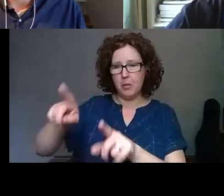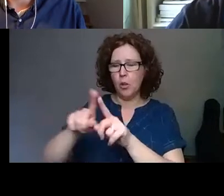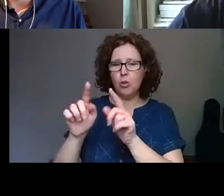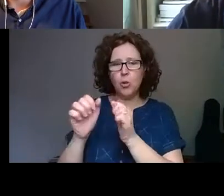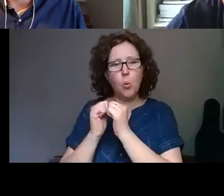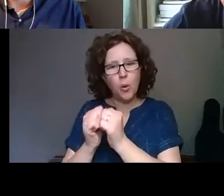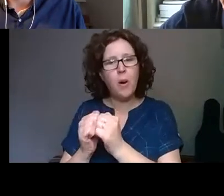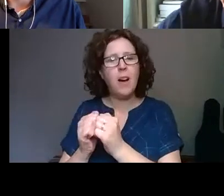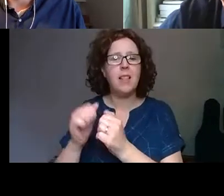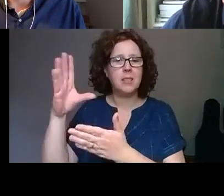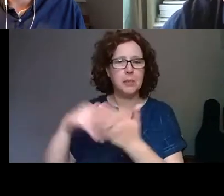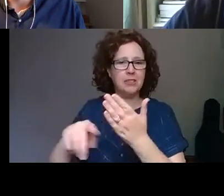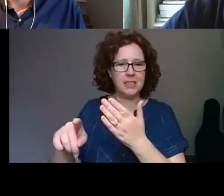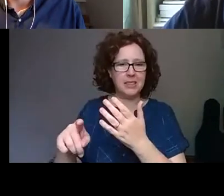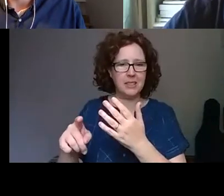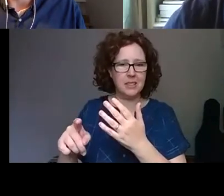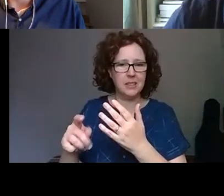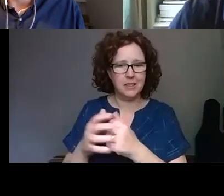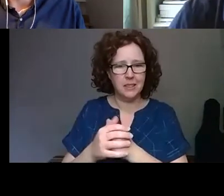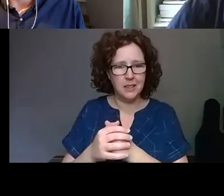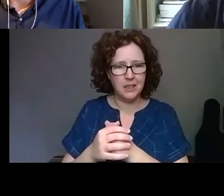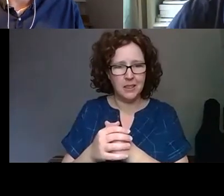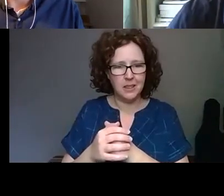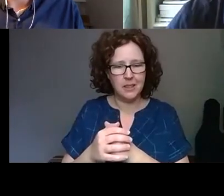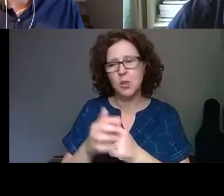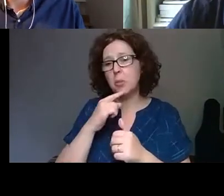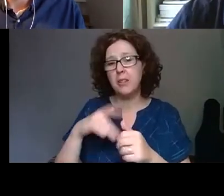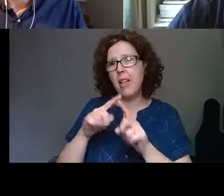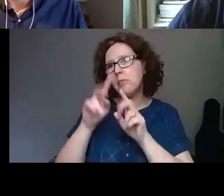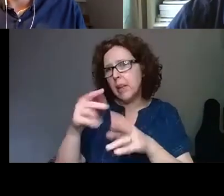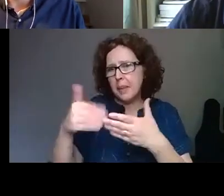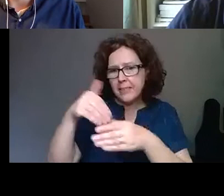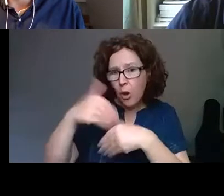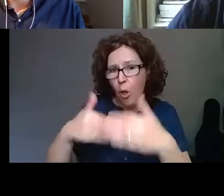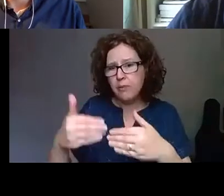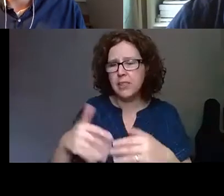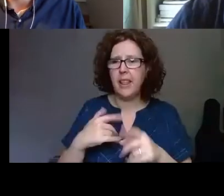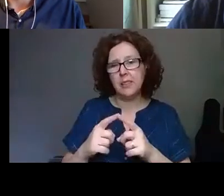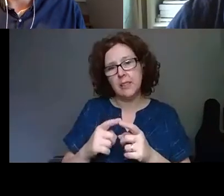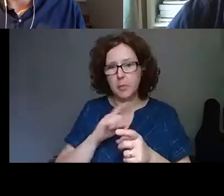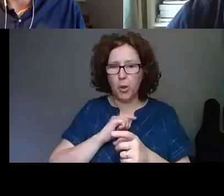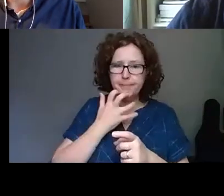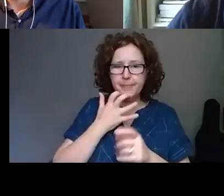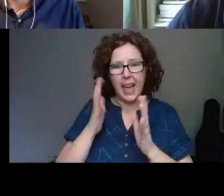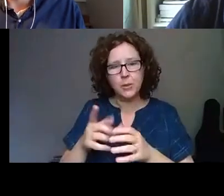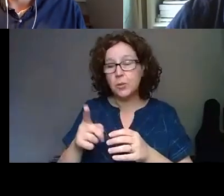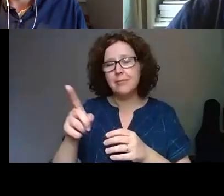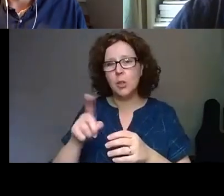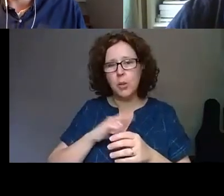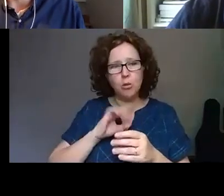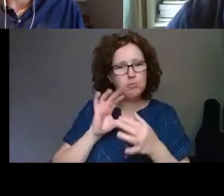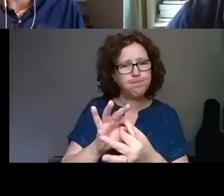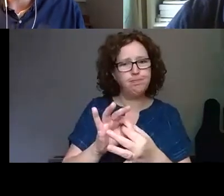So that after a program takes place, they don't feel like they've done it just for the sake of doing it, that they've built those connections, developed relationships